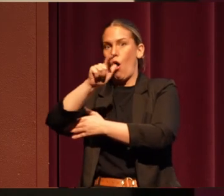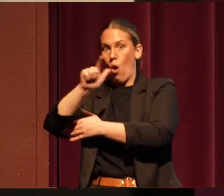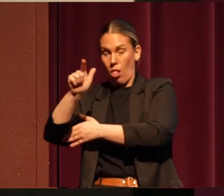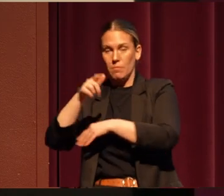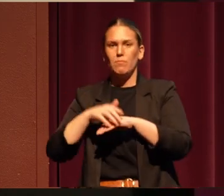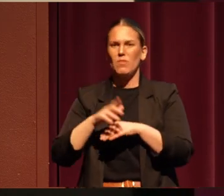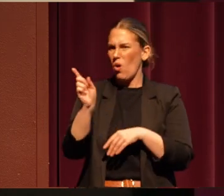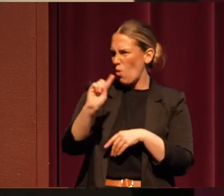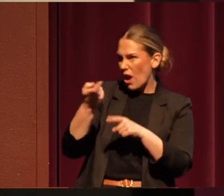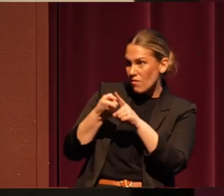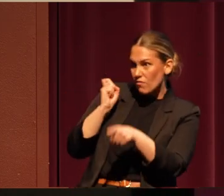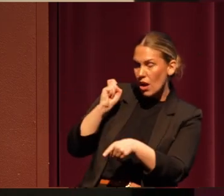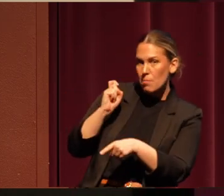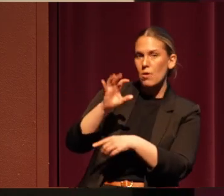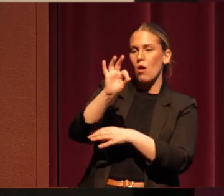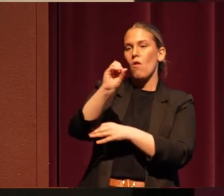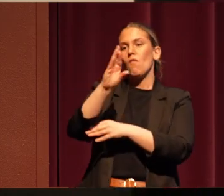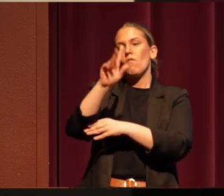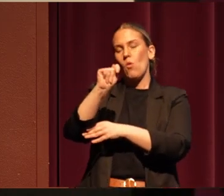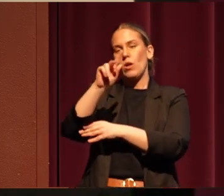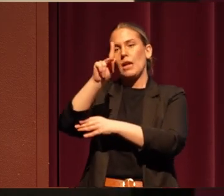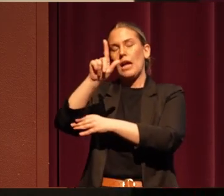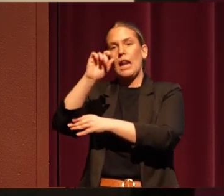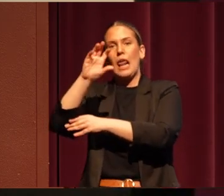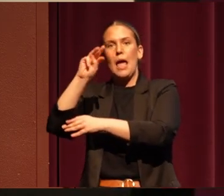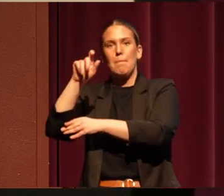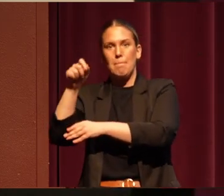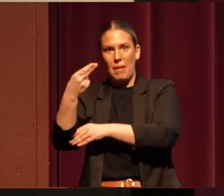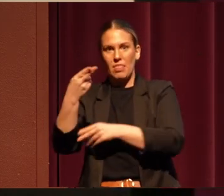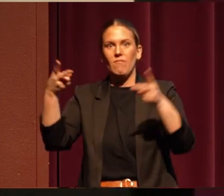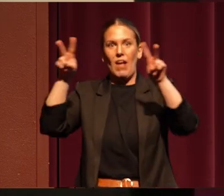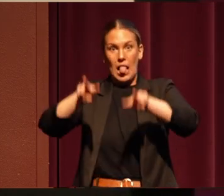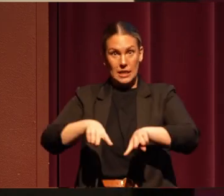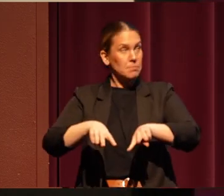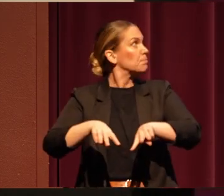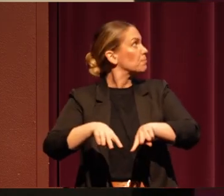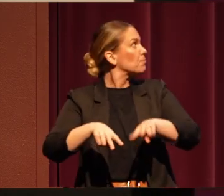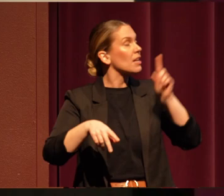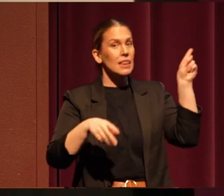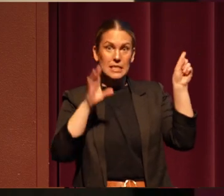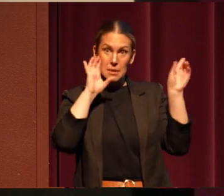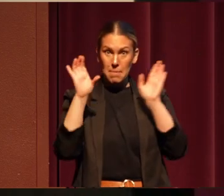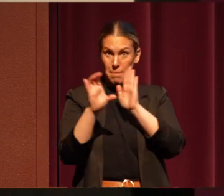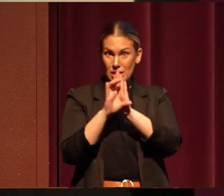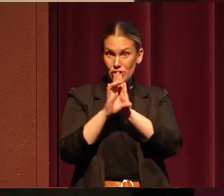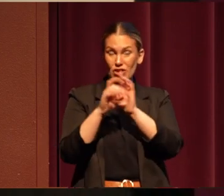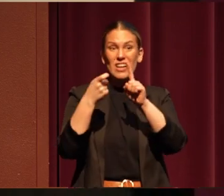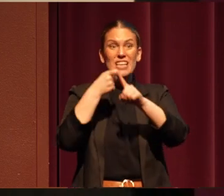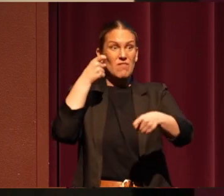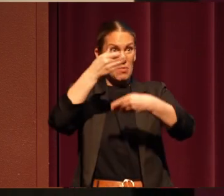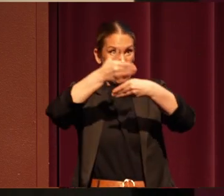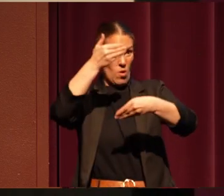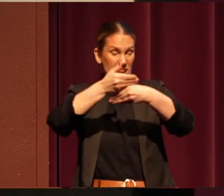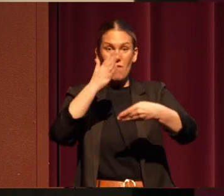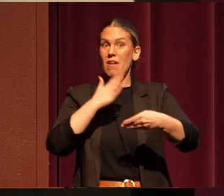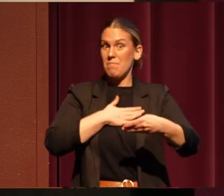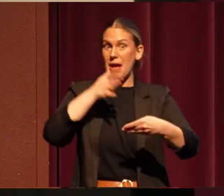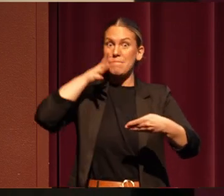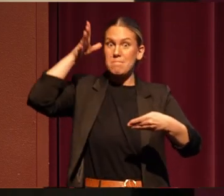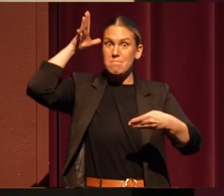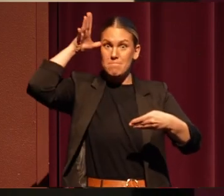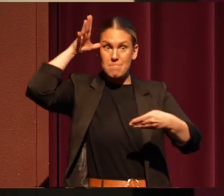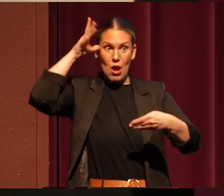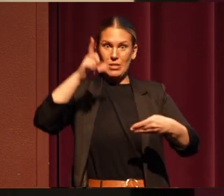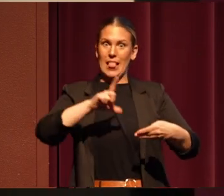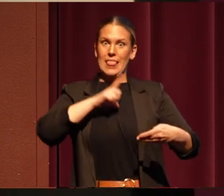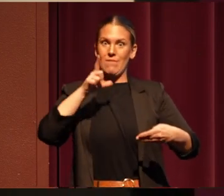from is the Fort Klamath Valley. This picture is taken outside my parents' living room window. And I tell them,